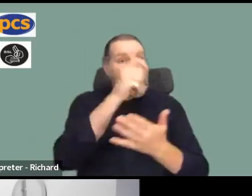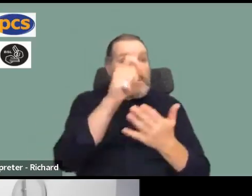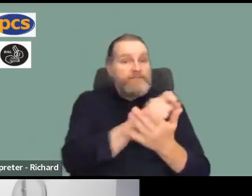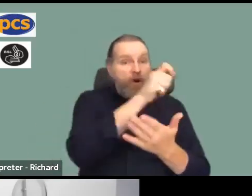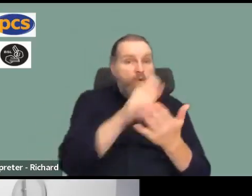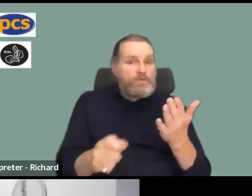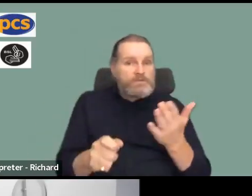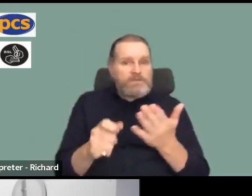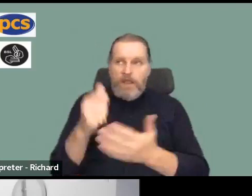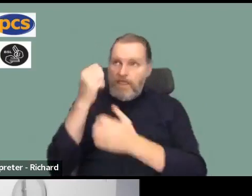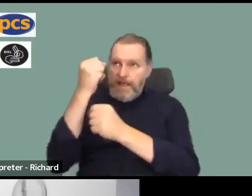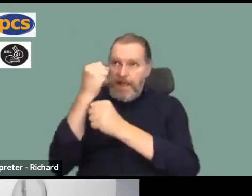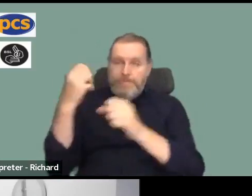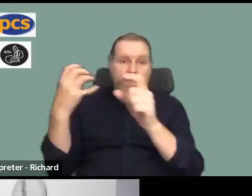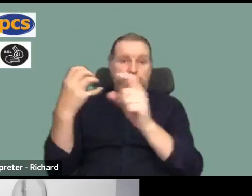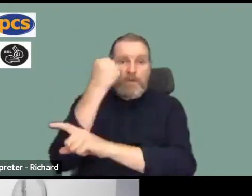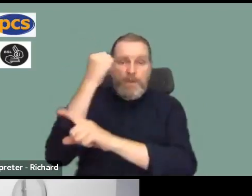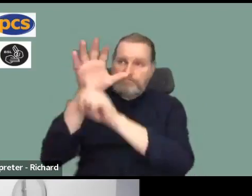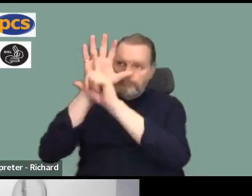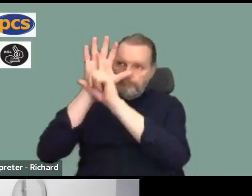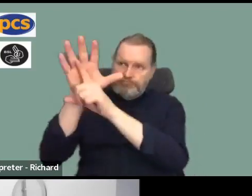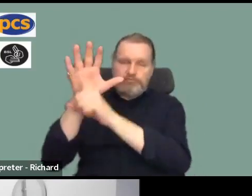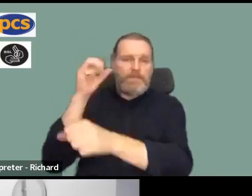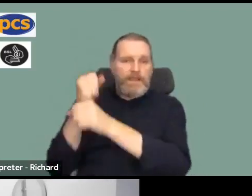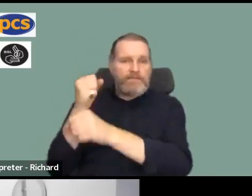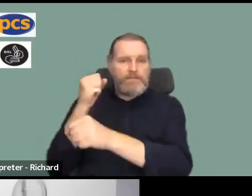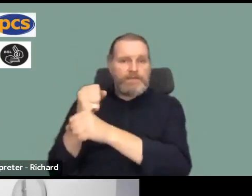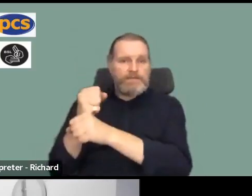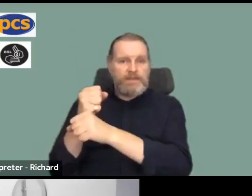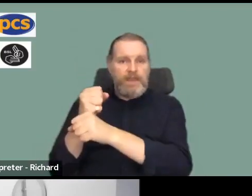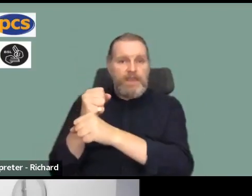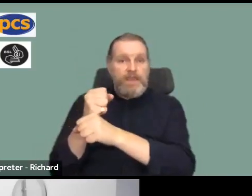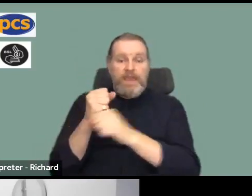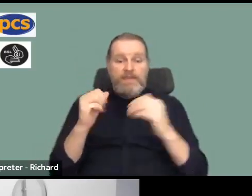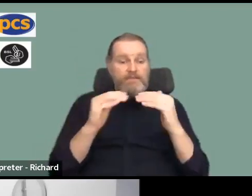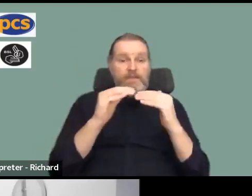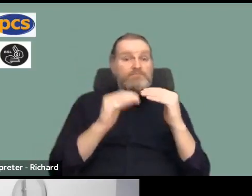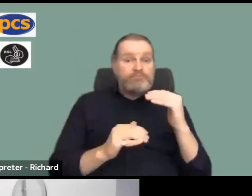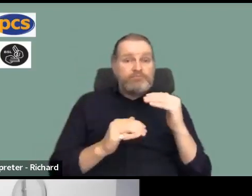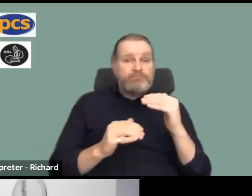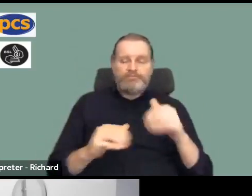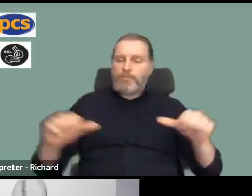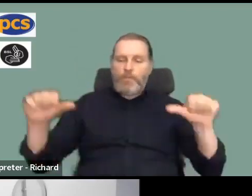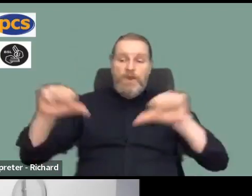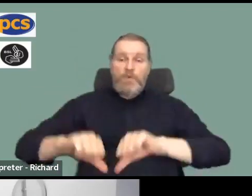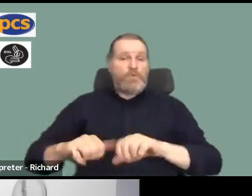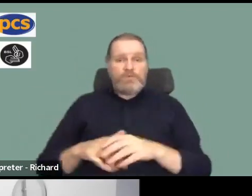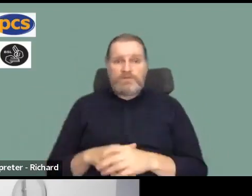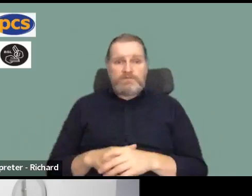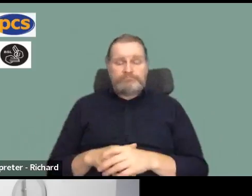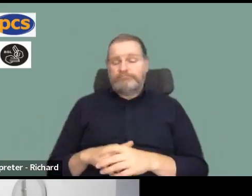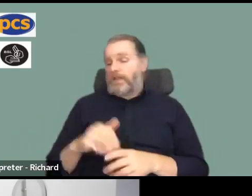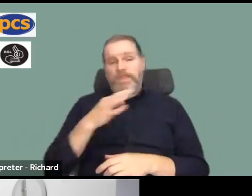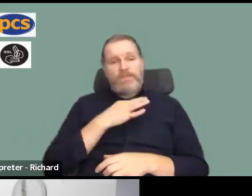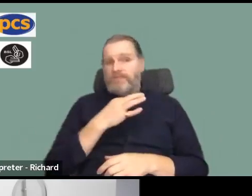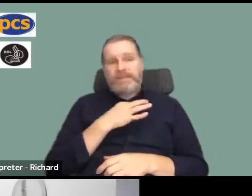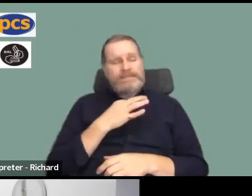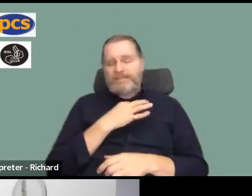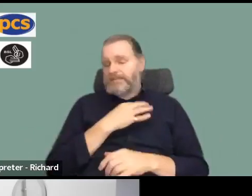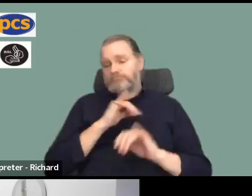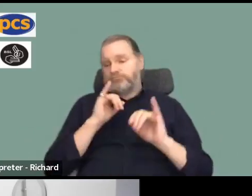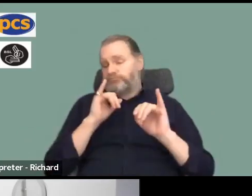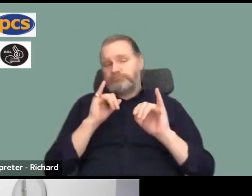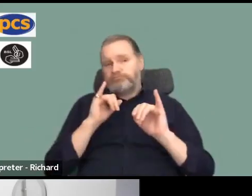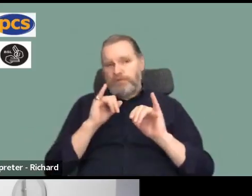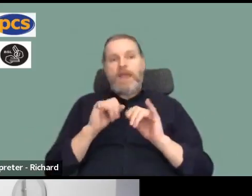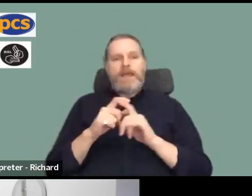if we do not get over the threshold we will lose the stakes are higher than ever before let's not entertain losing let's